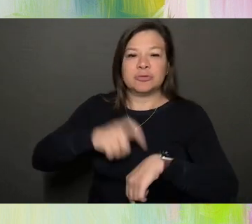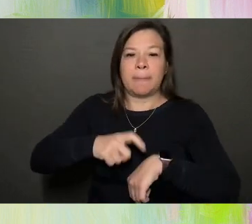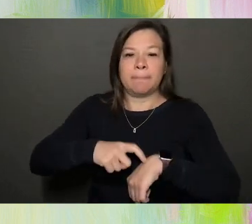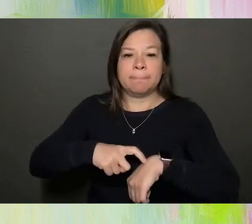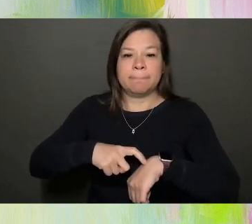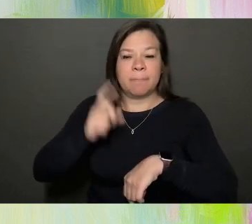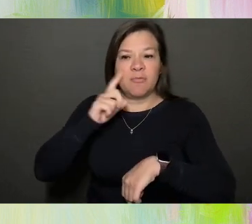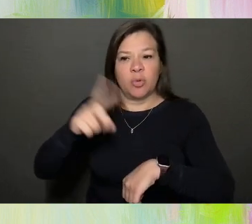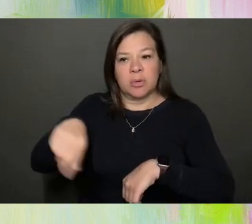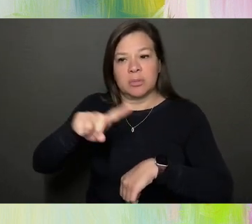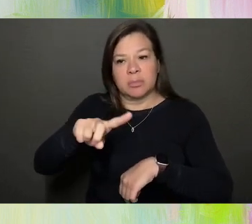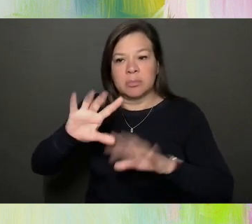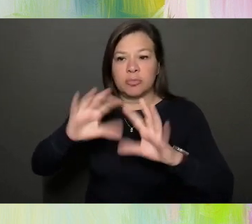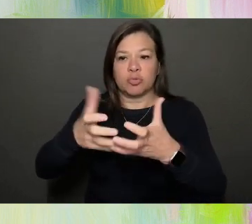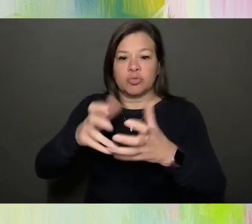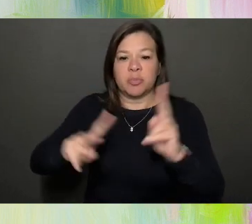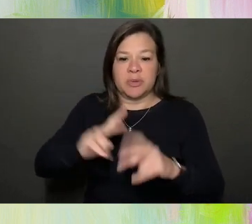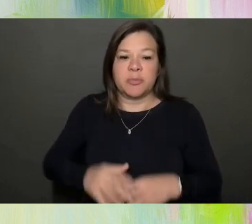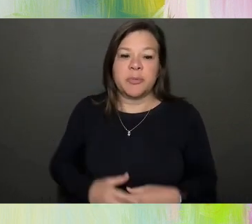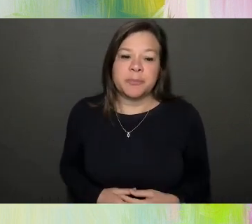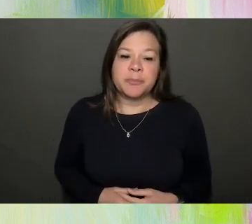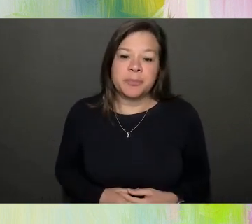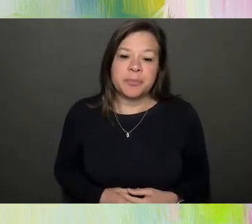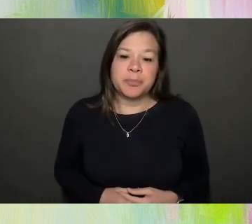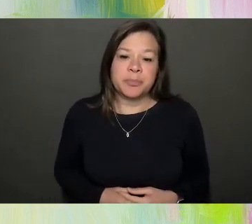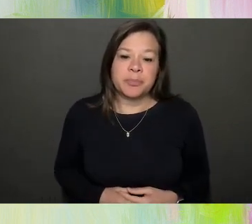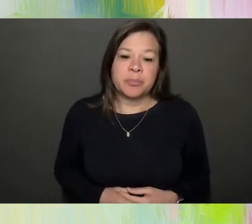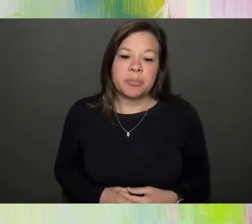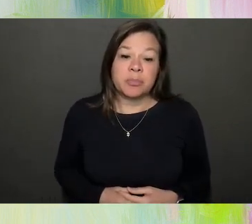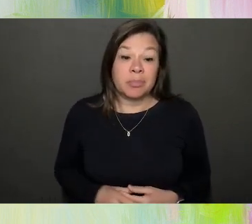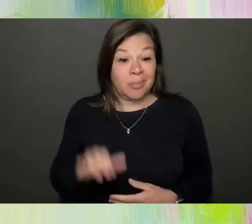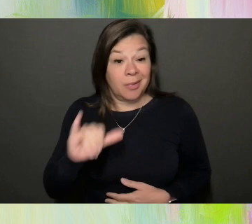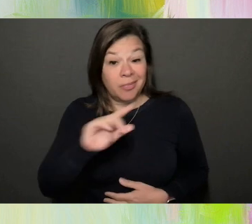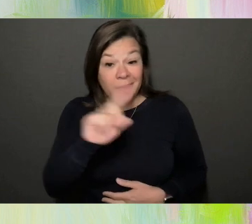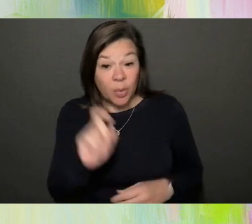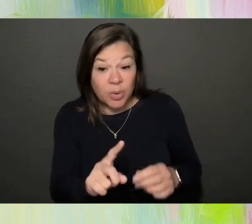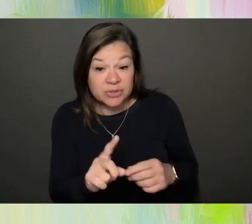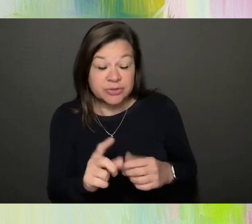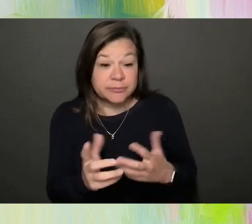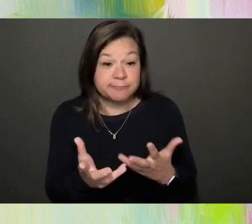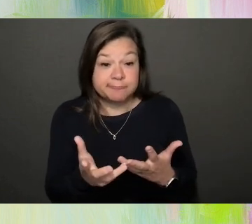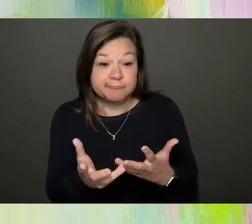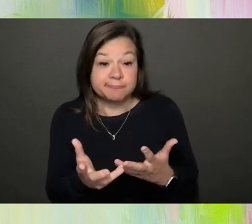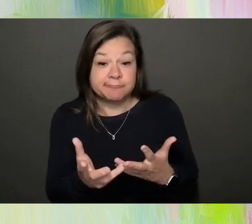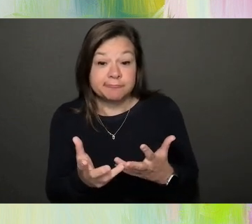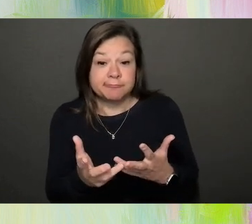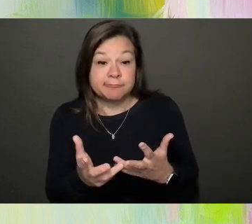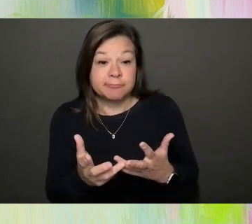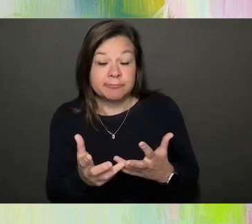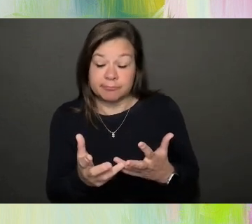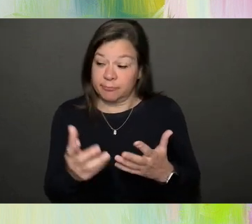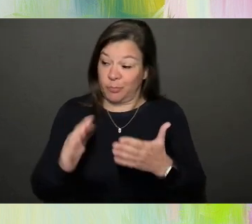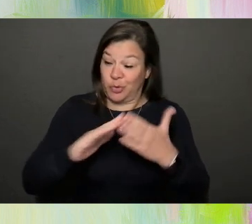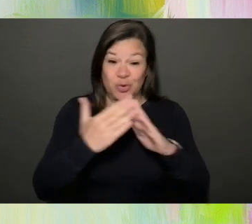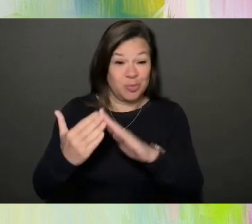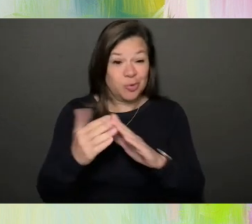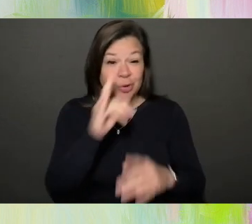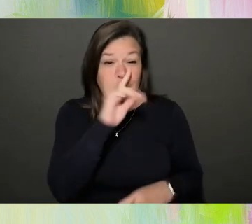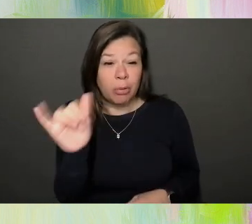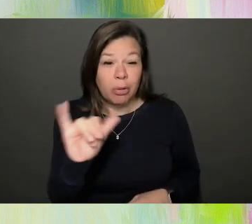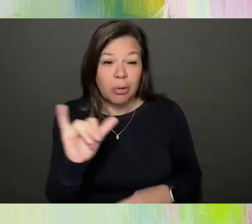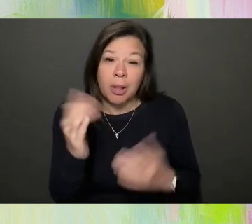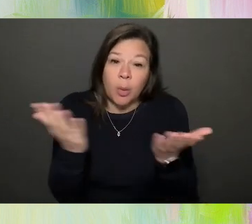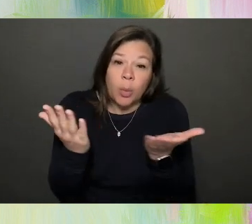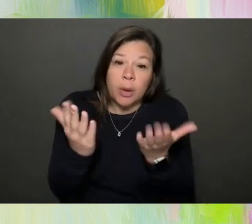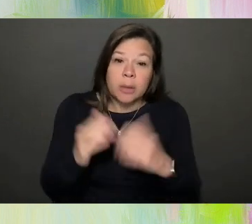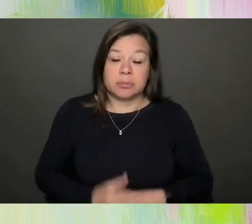people, you know, this group of people. And you know, that, that exact question of what does community look like to them? Like, how are they